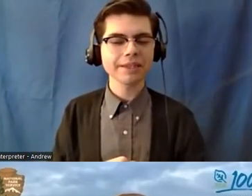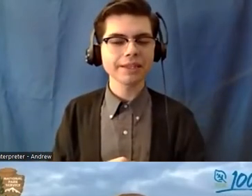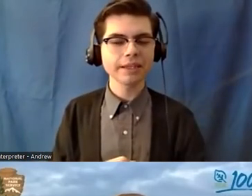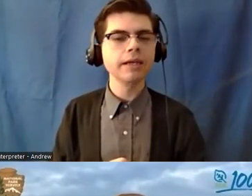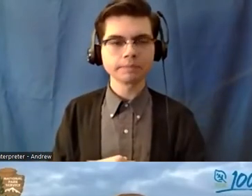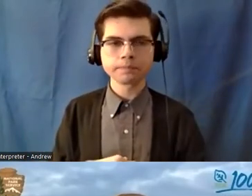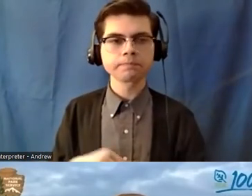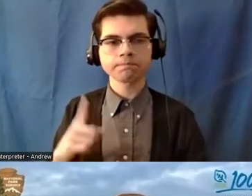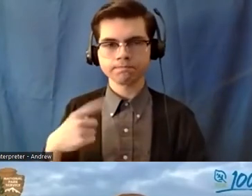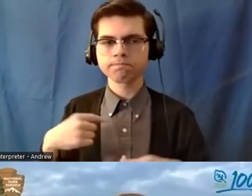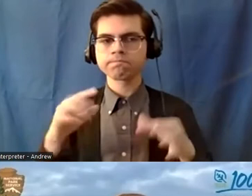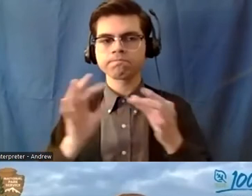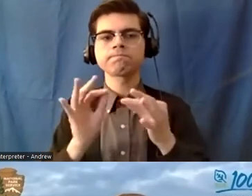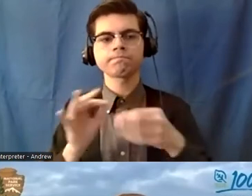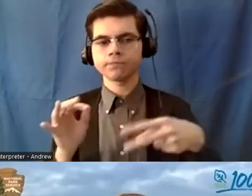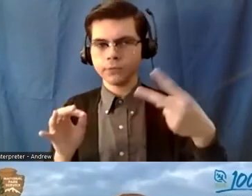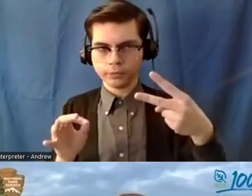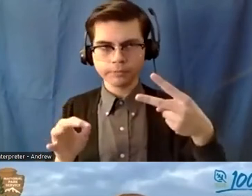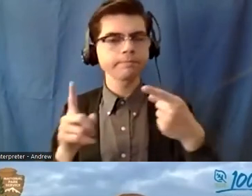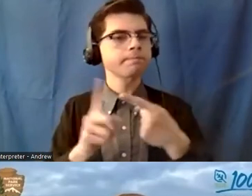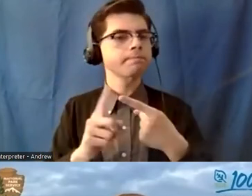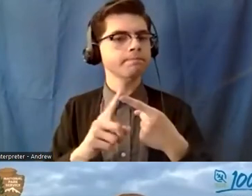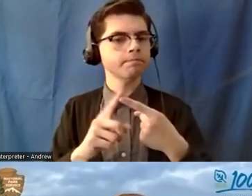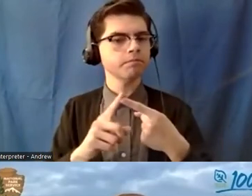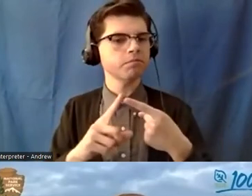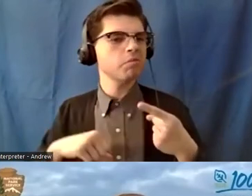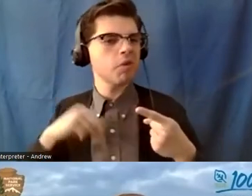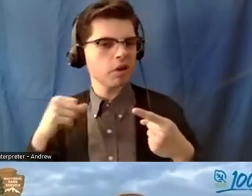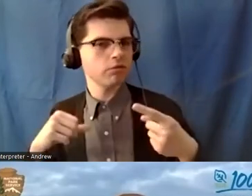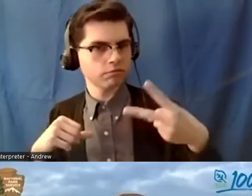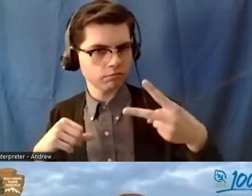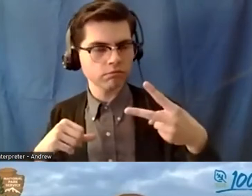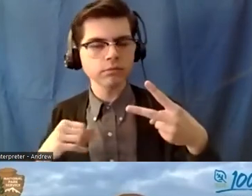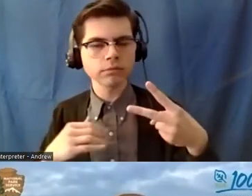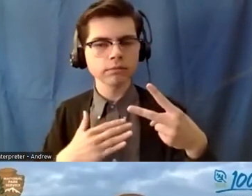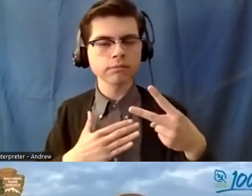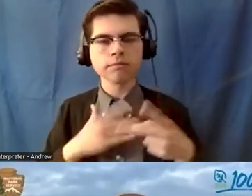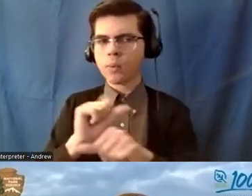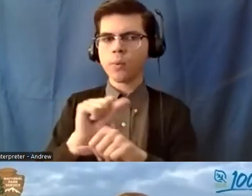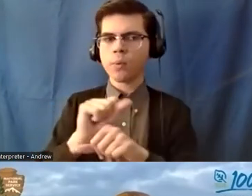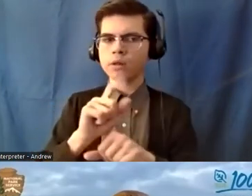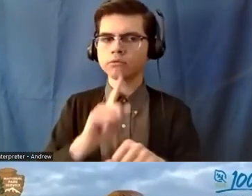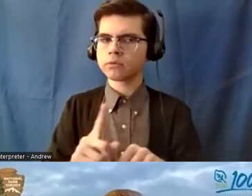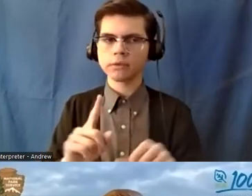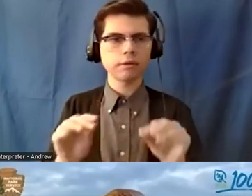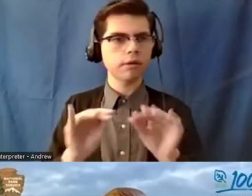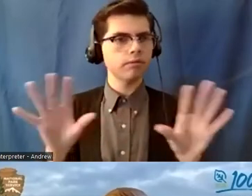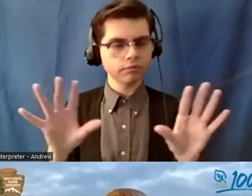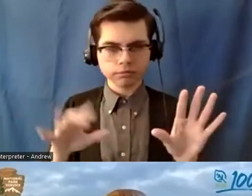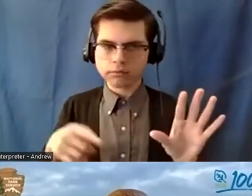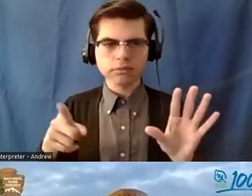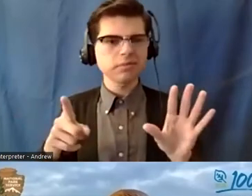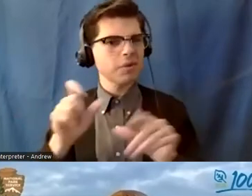things uh i was proud because my work did speak for itself and one of the employees here said donna stop working too